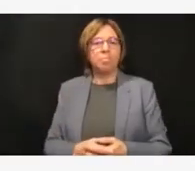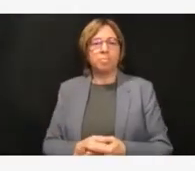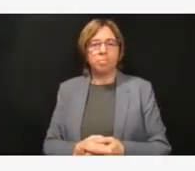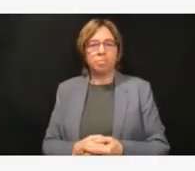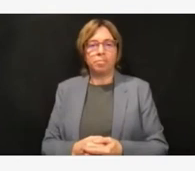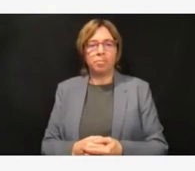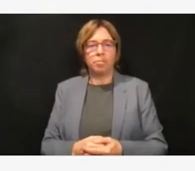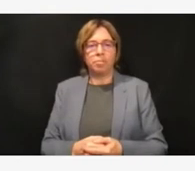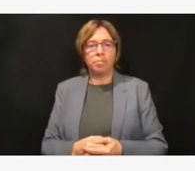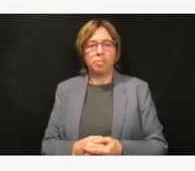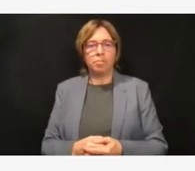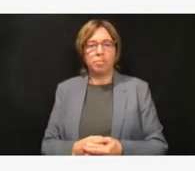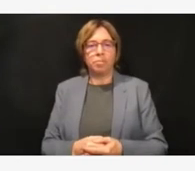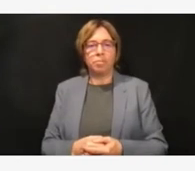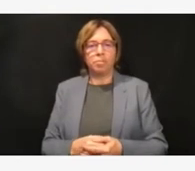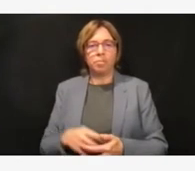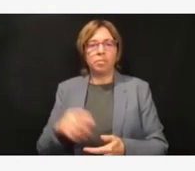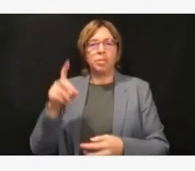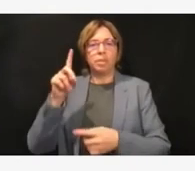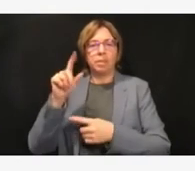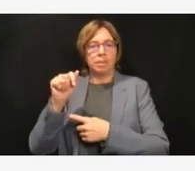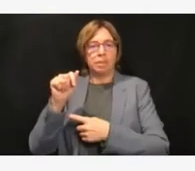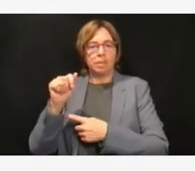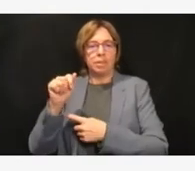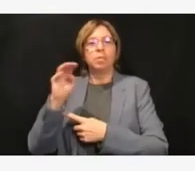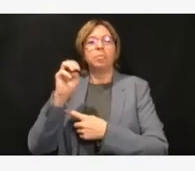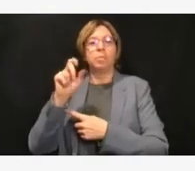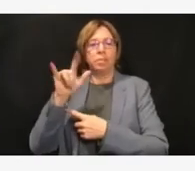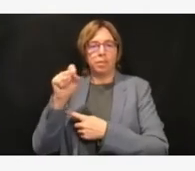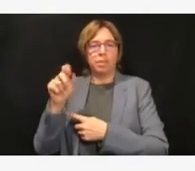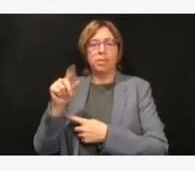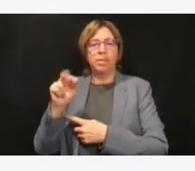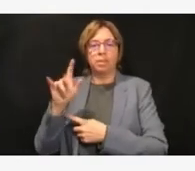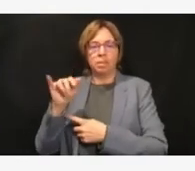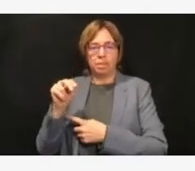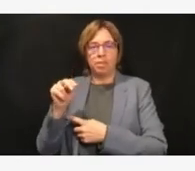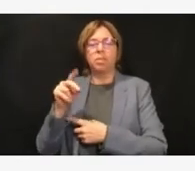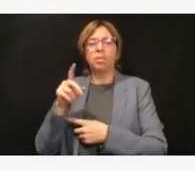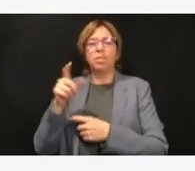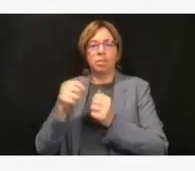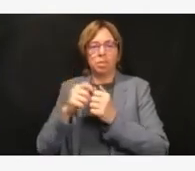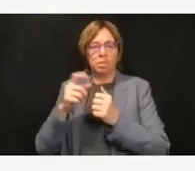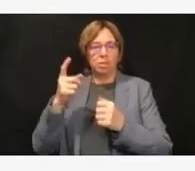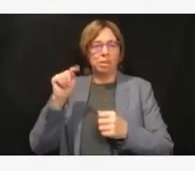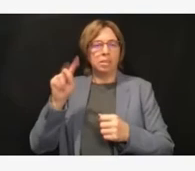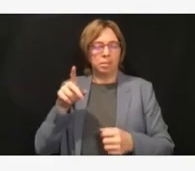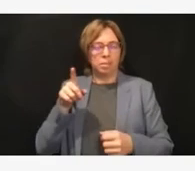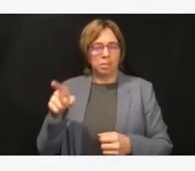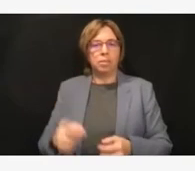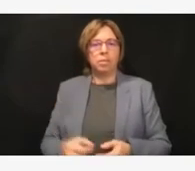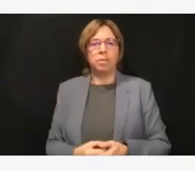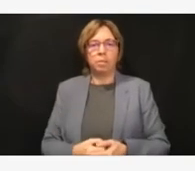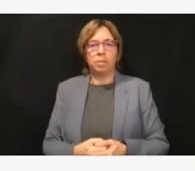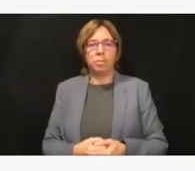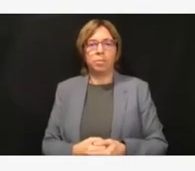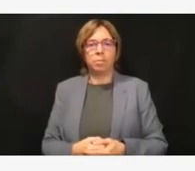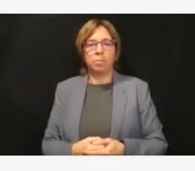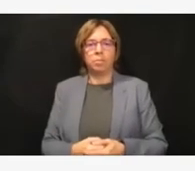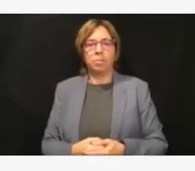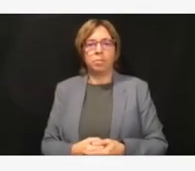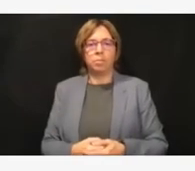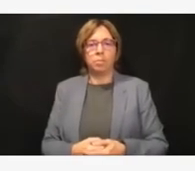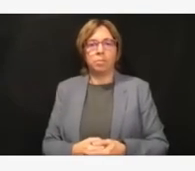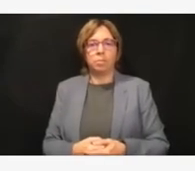with Idaho Public Television. This question is for Dr. Burgess and Dr. Souza. Understanding that